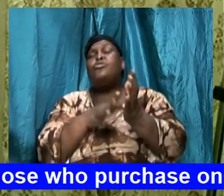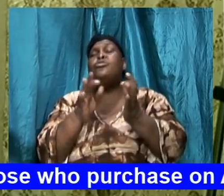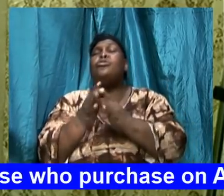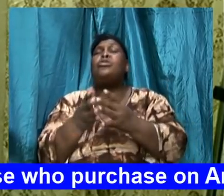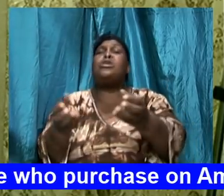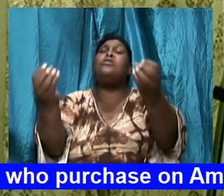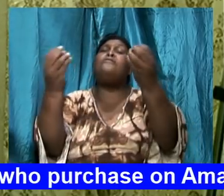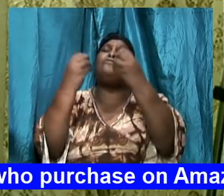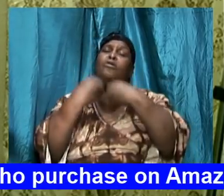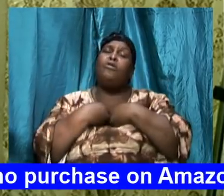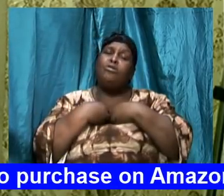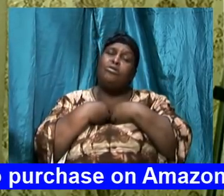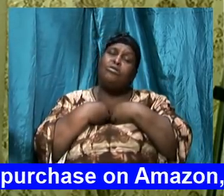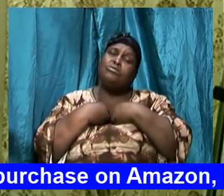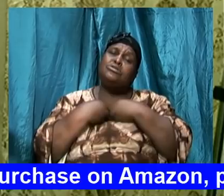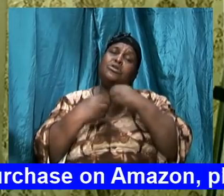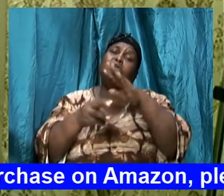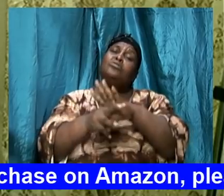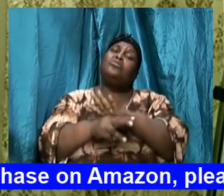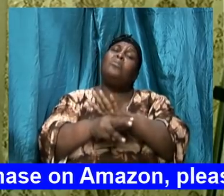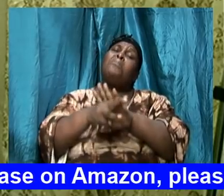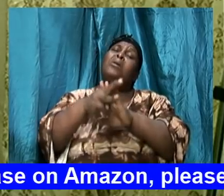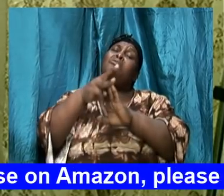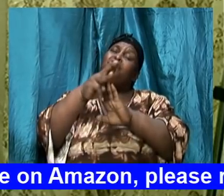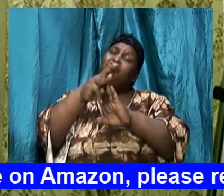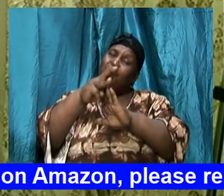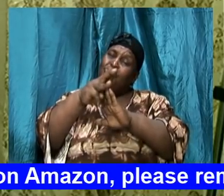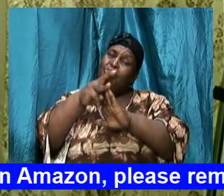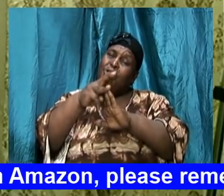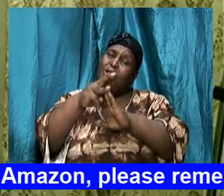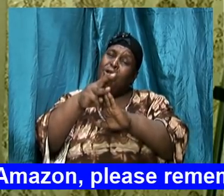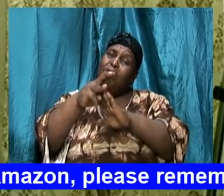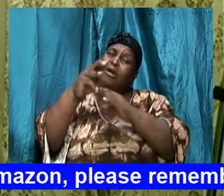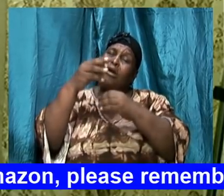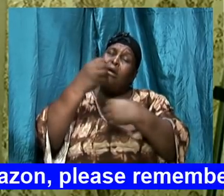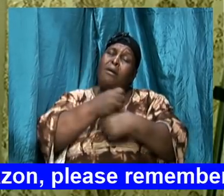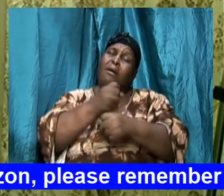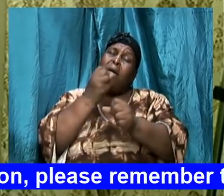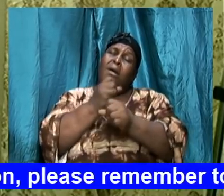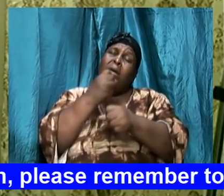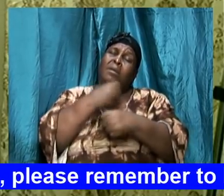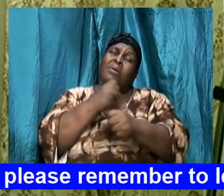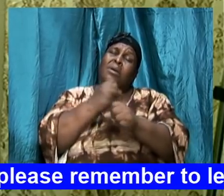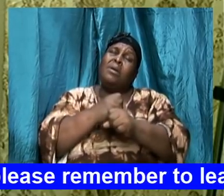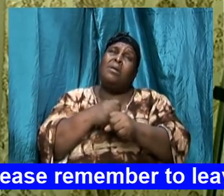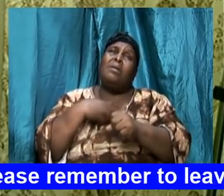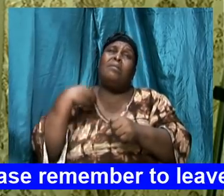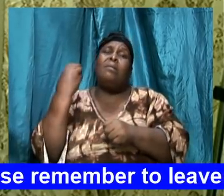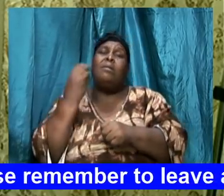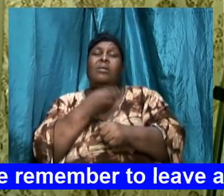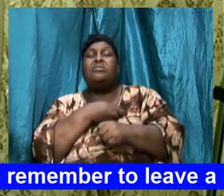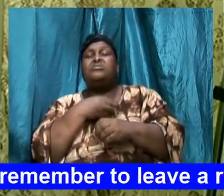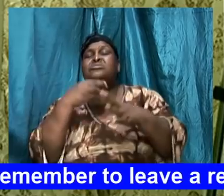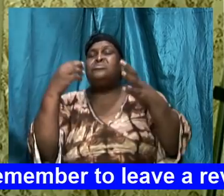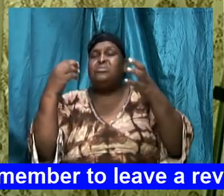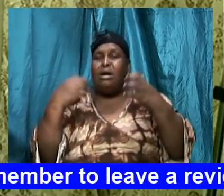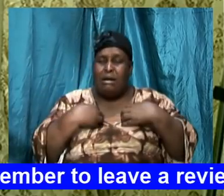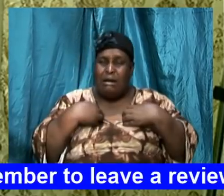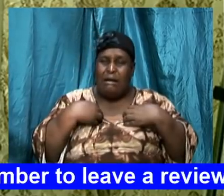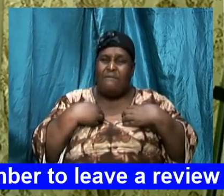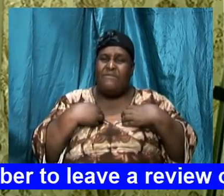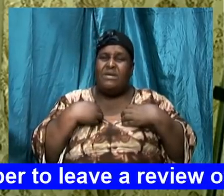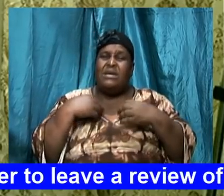is what causes us to have flesh upon our bones it is what causes us to have